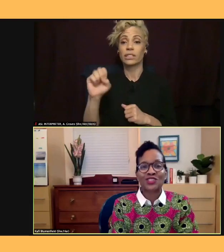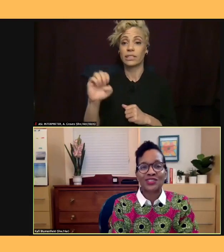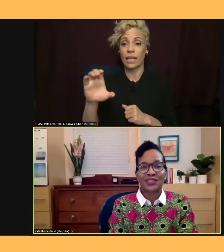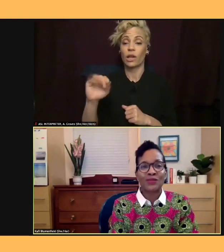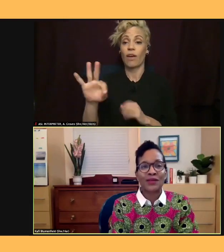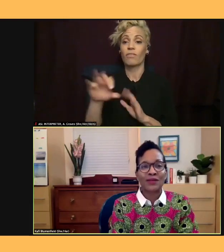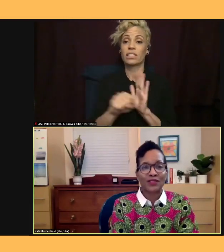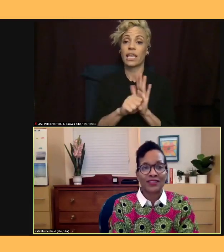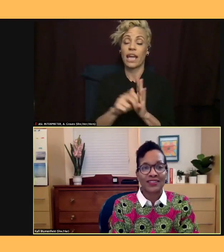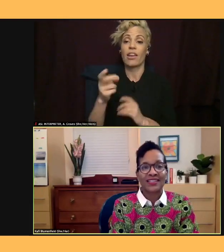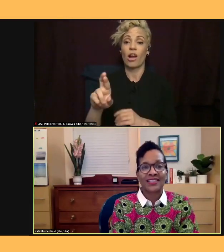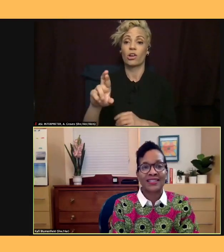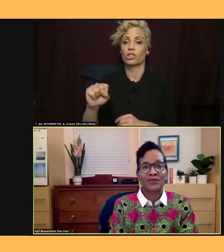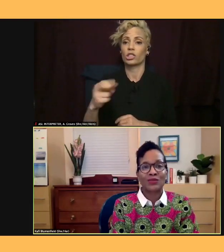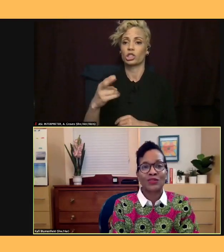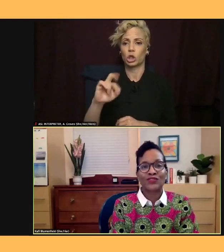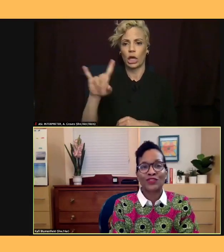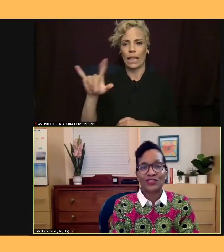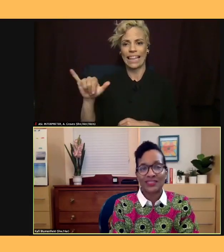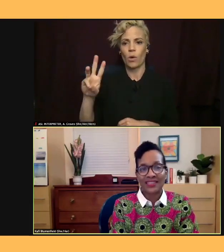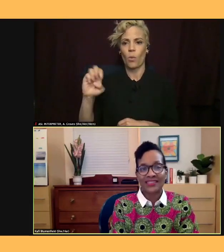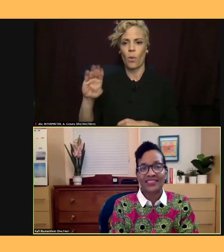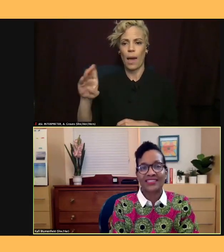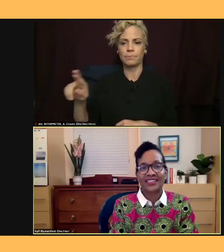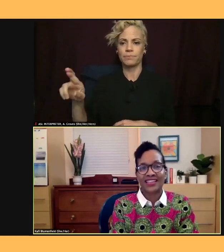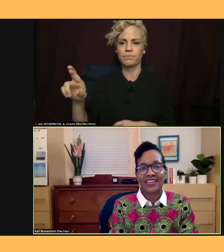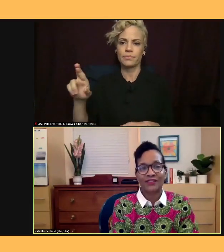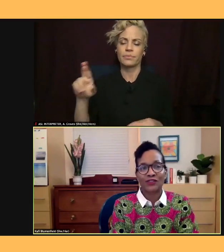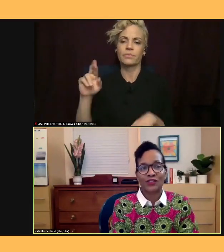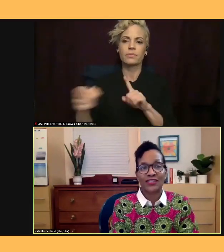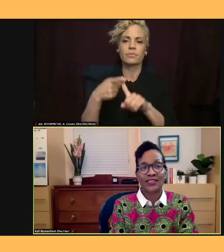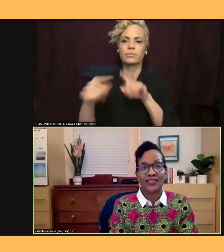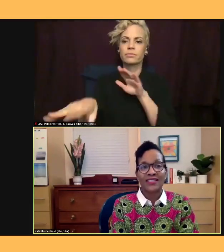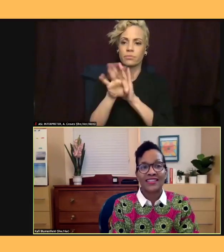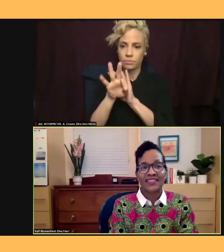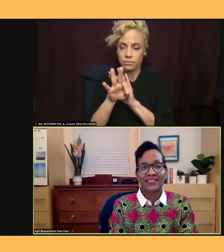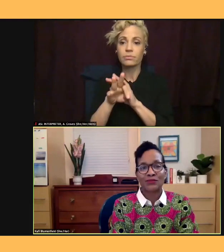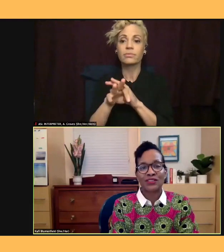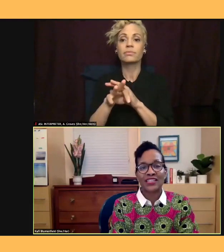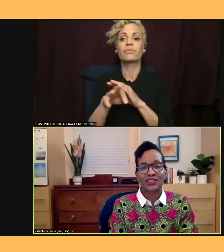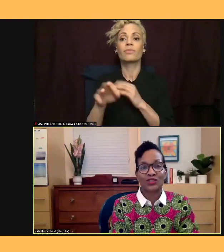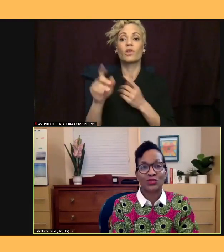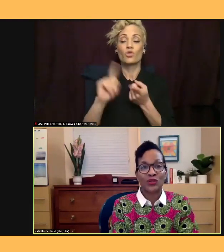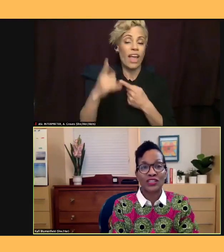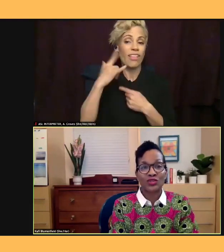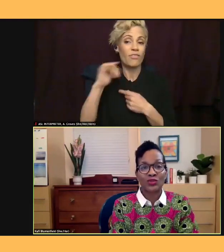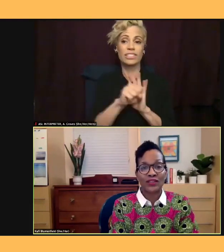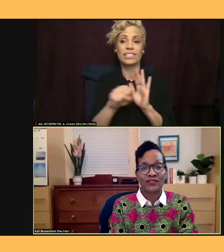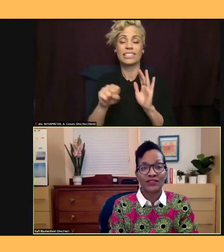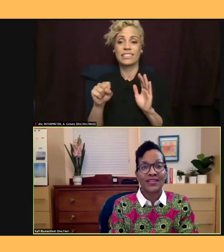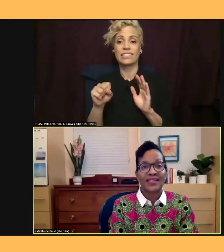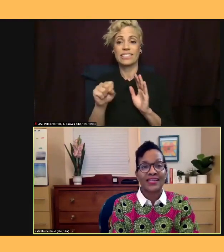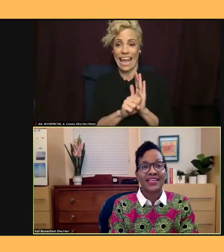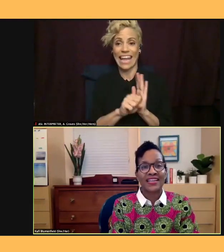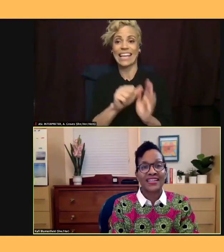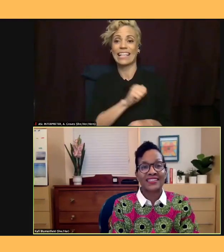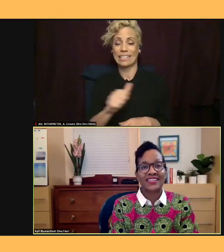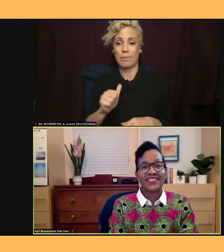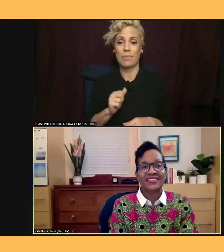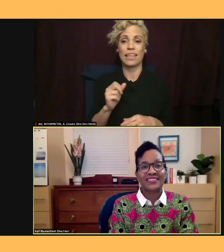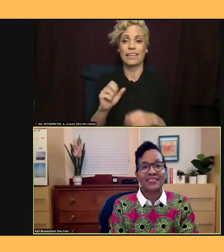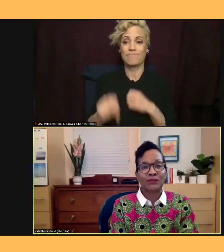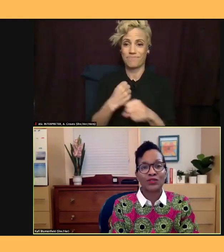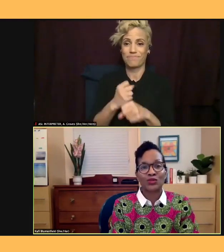was first elected to the California State Assembly in 2012, and in December